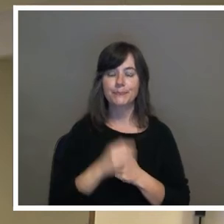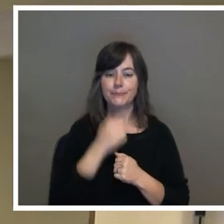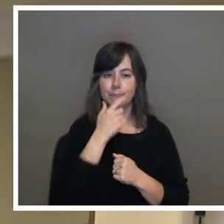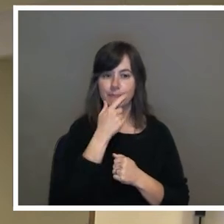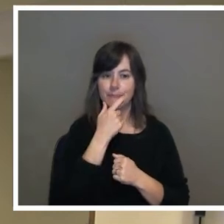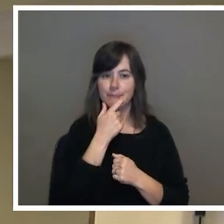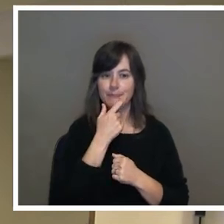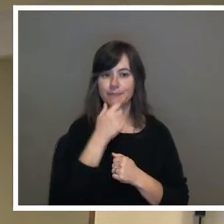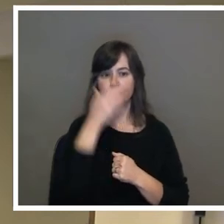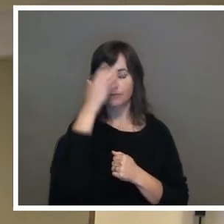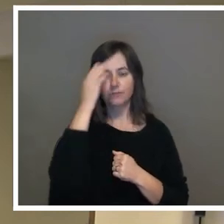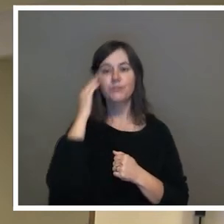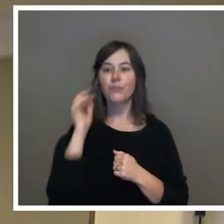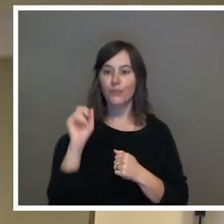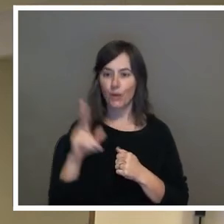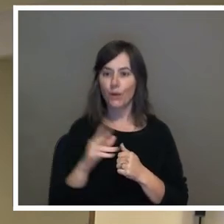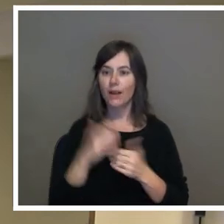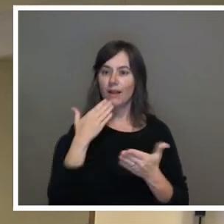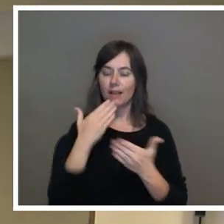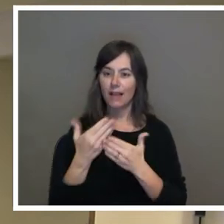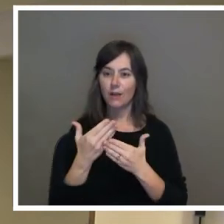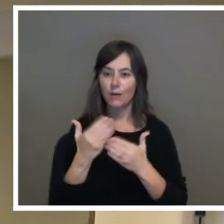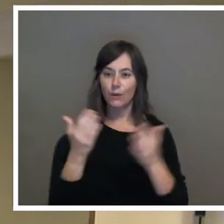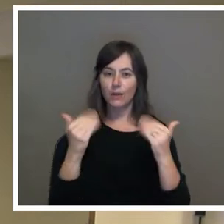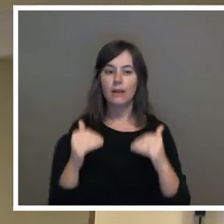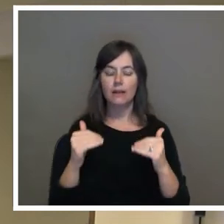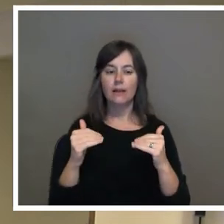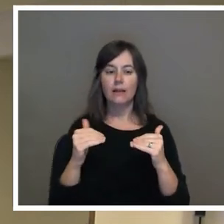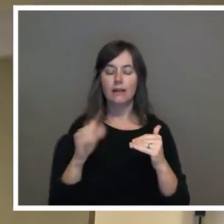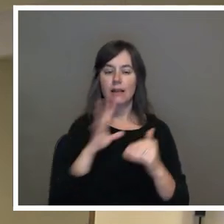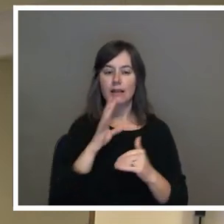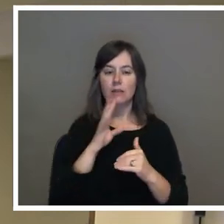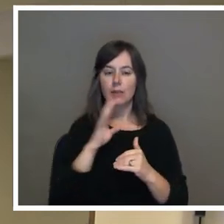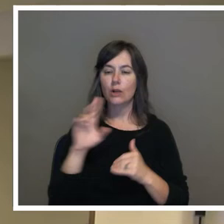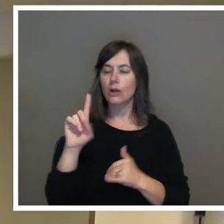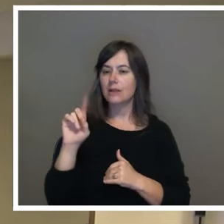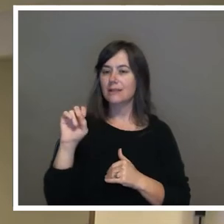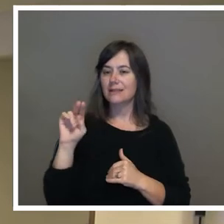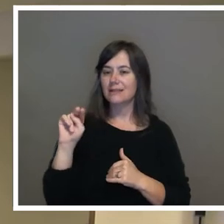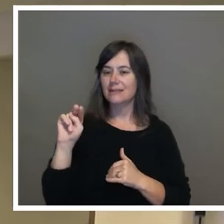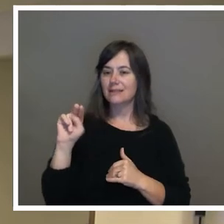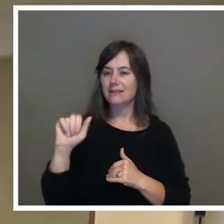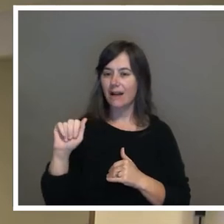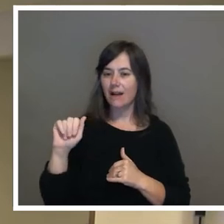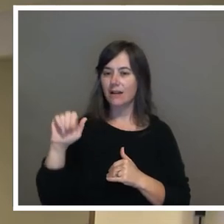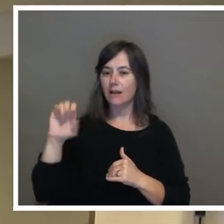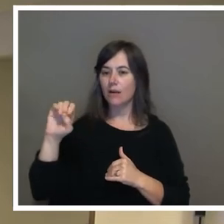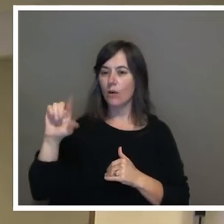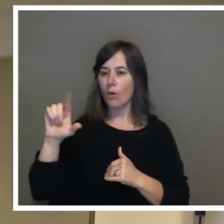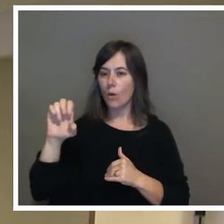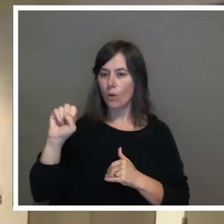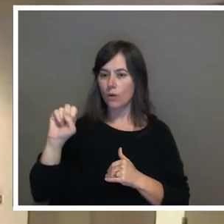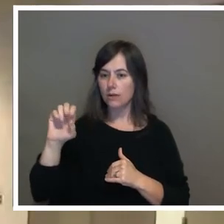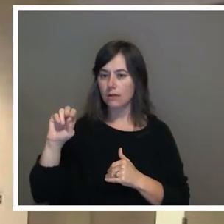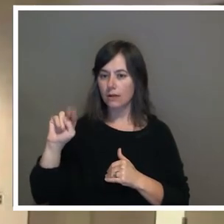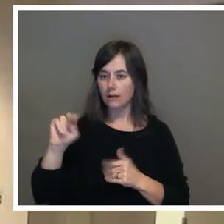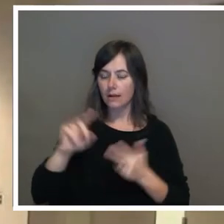Okay, thank you. The next speaker will be Donna Olson, followed by Teresa Herrera.